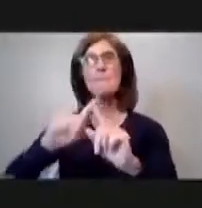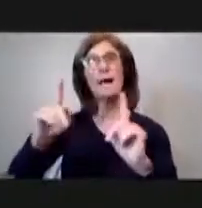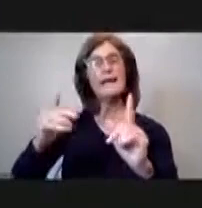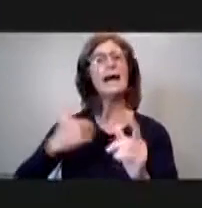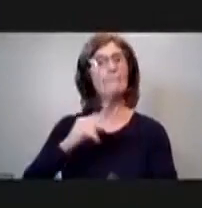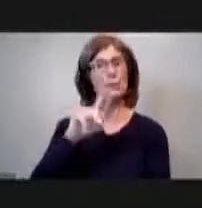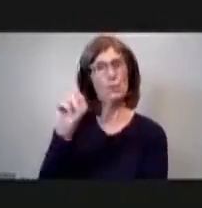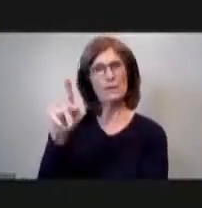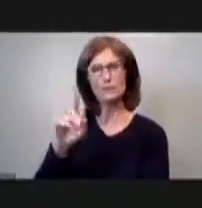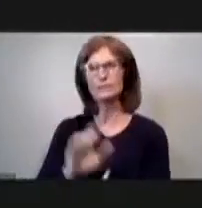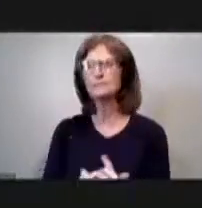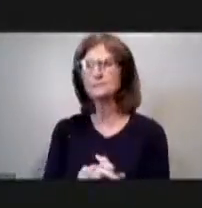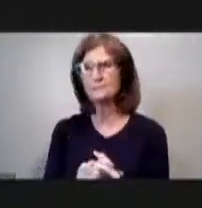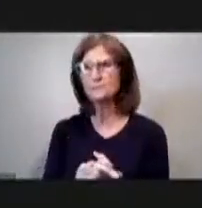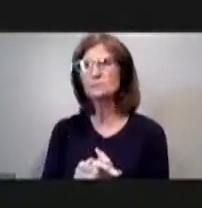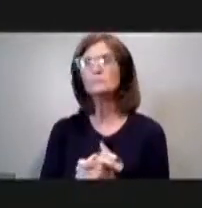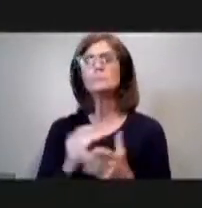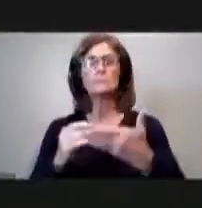you know from the permits